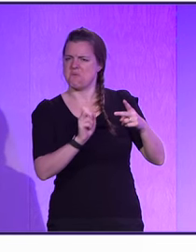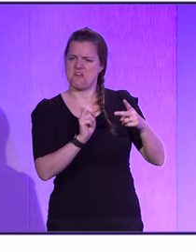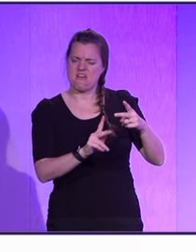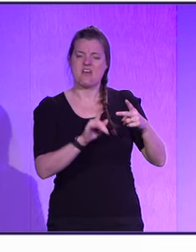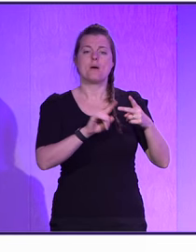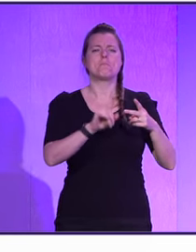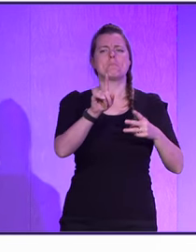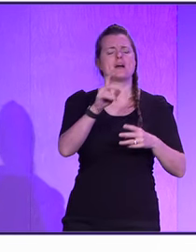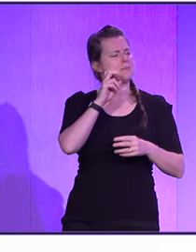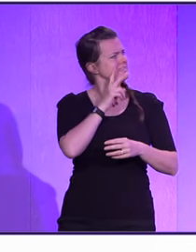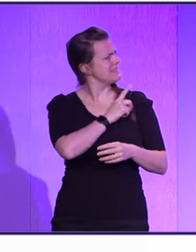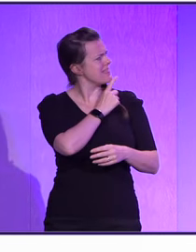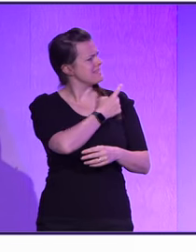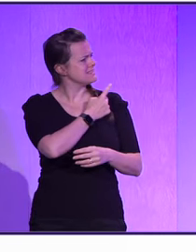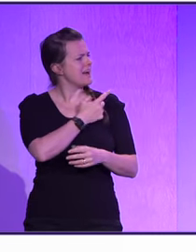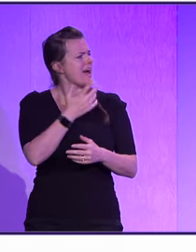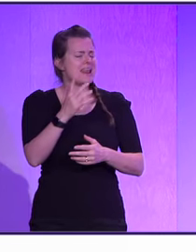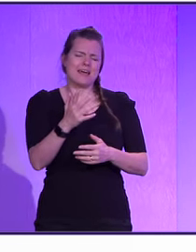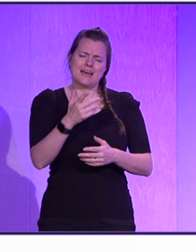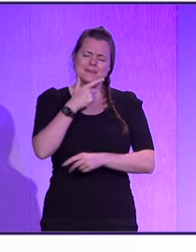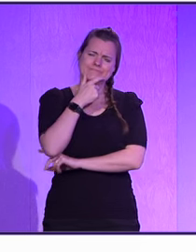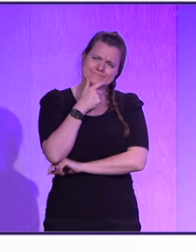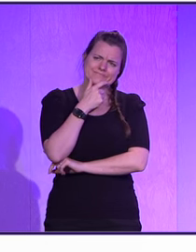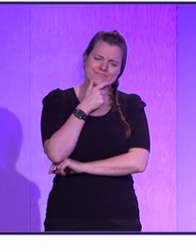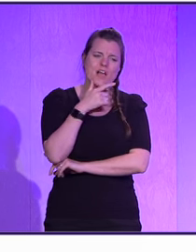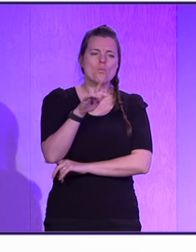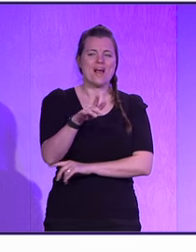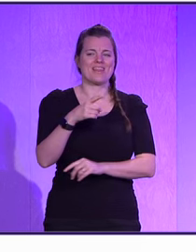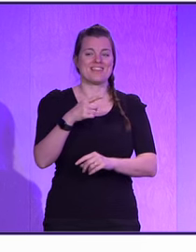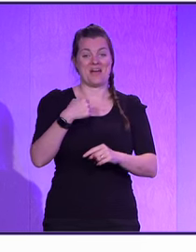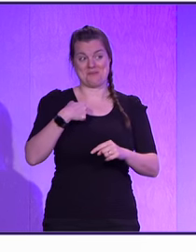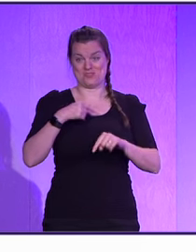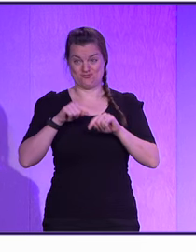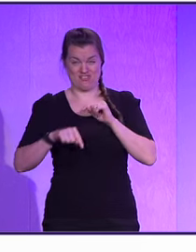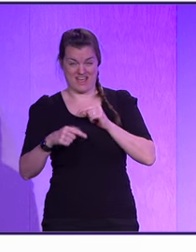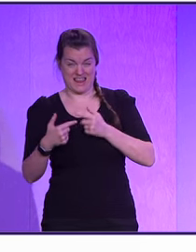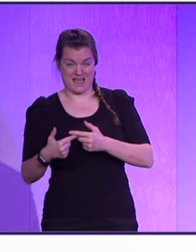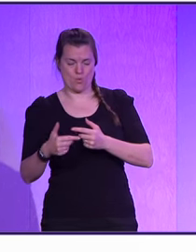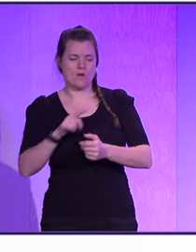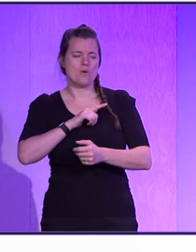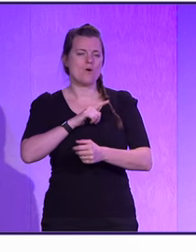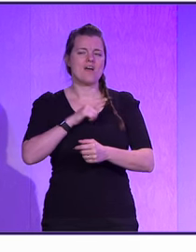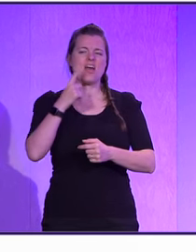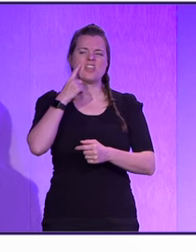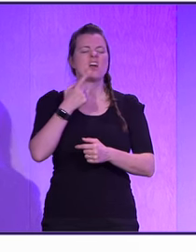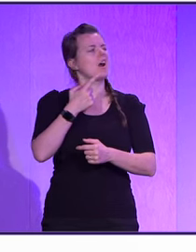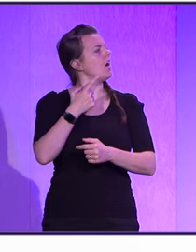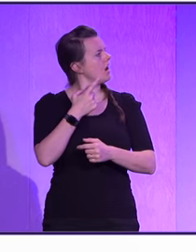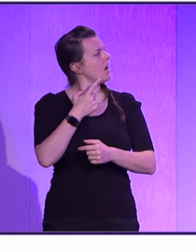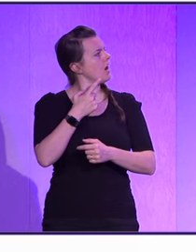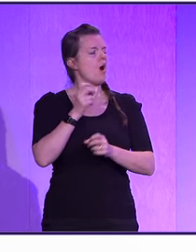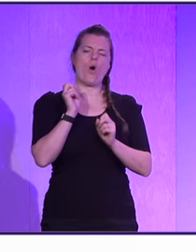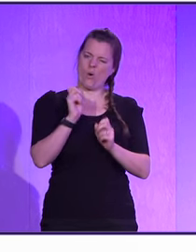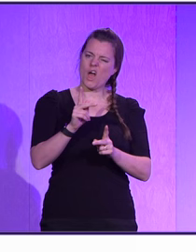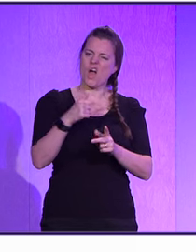see the README as well. And I'm going to try this now, because I think like, yeah,